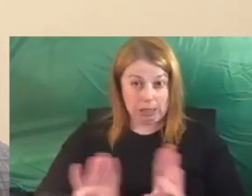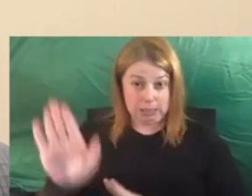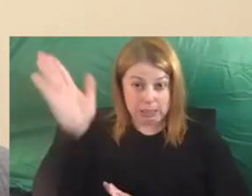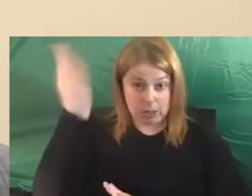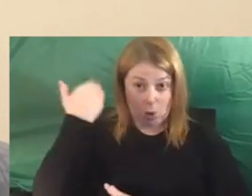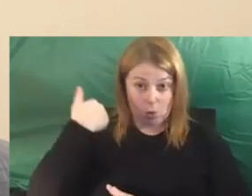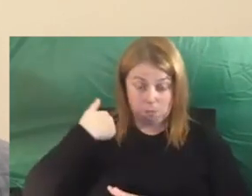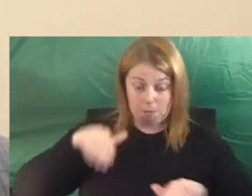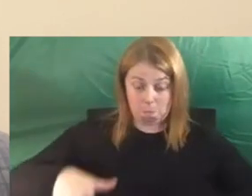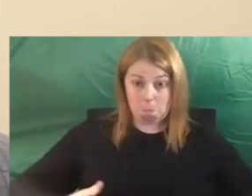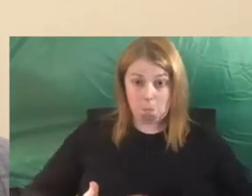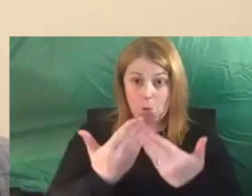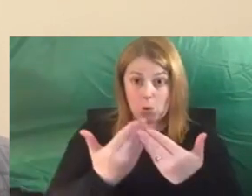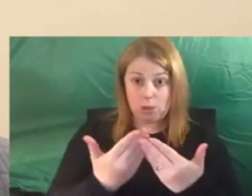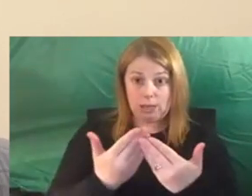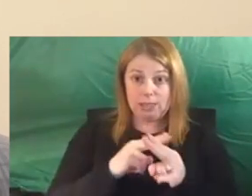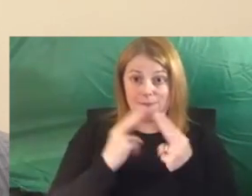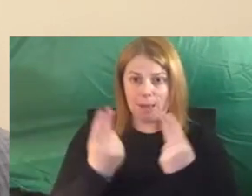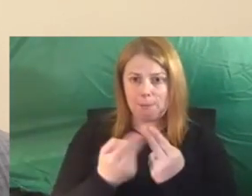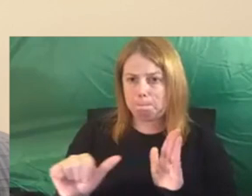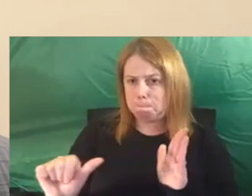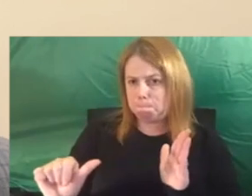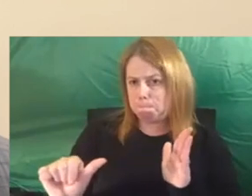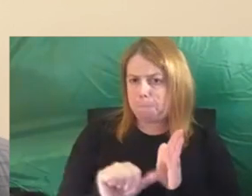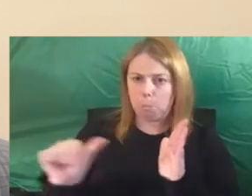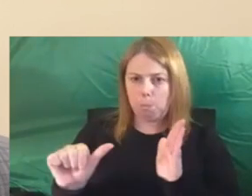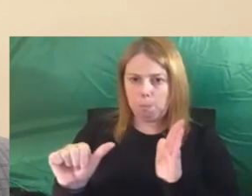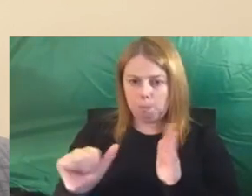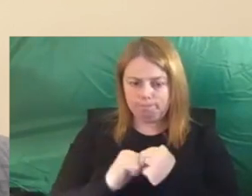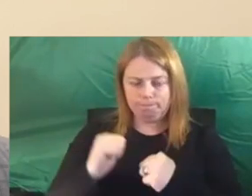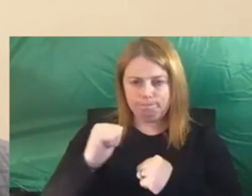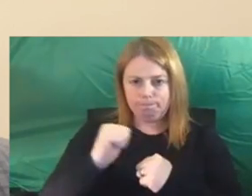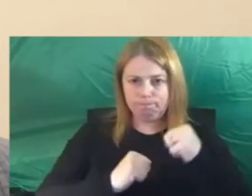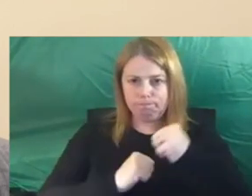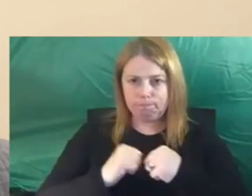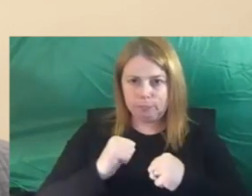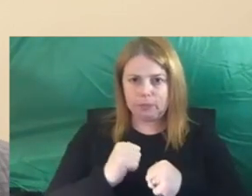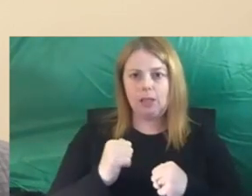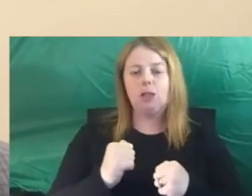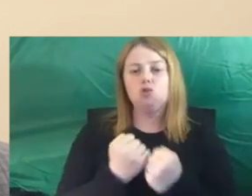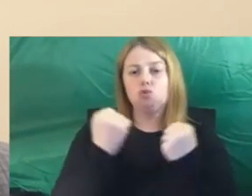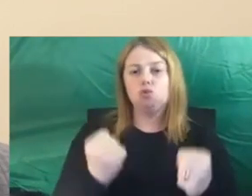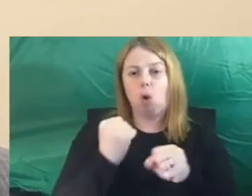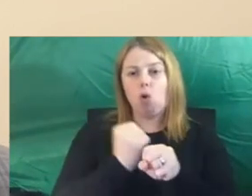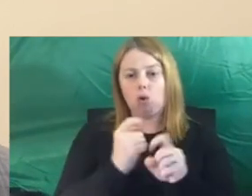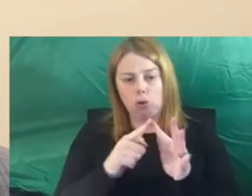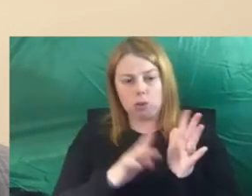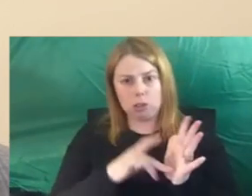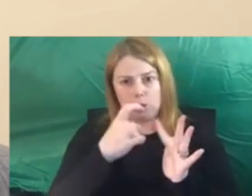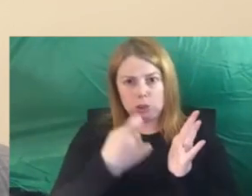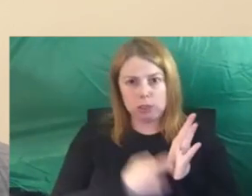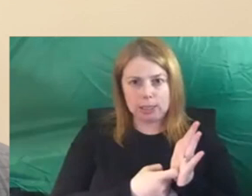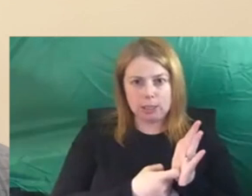a family with rigid structures and gender stereotypes. I was essentially